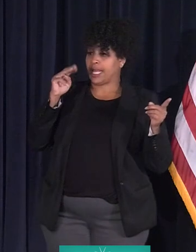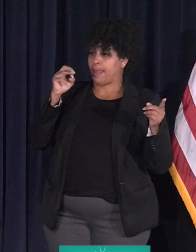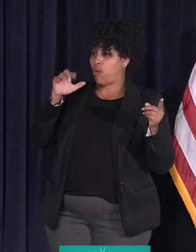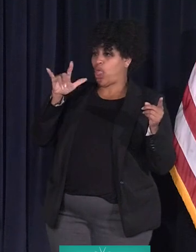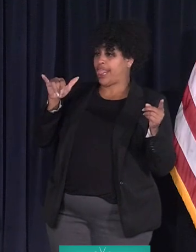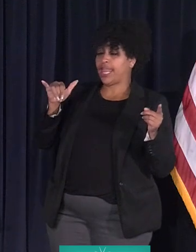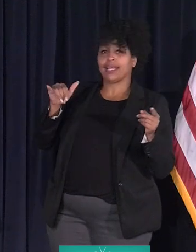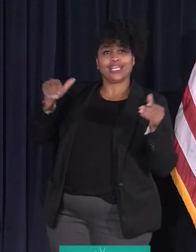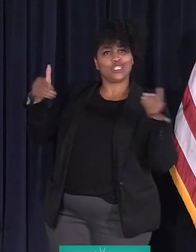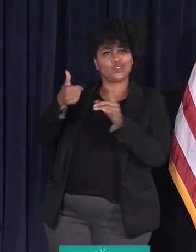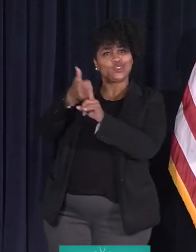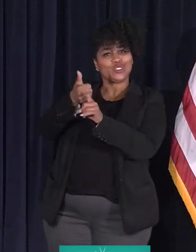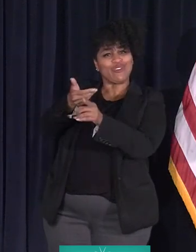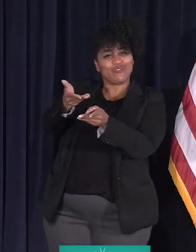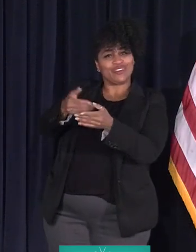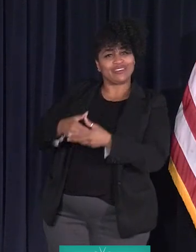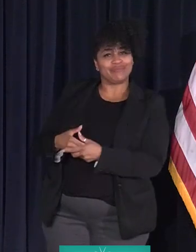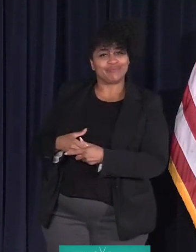Please introduce yourself.